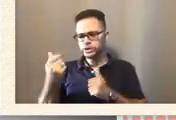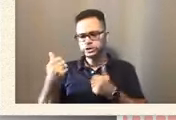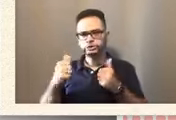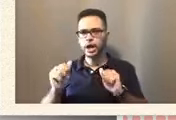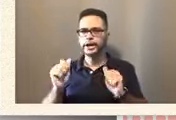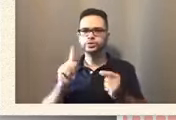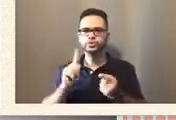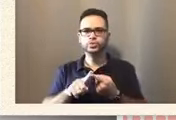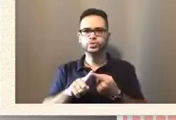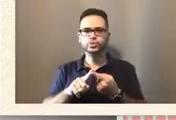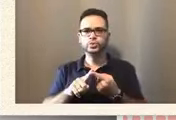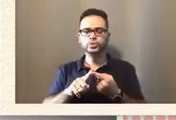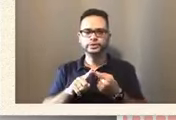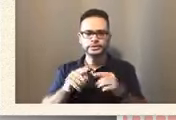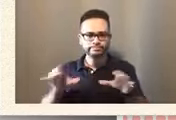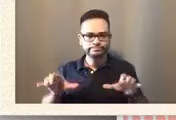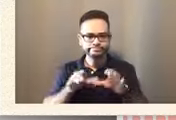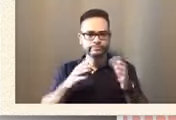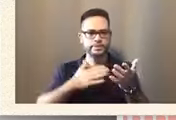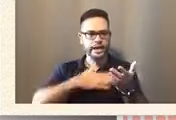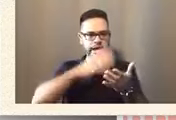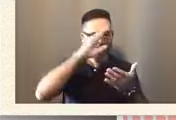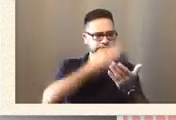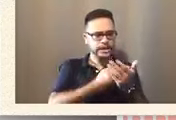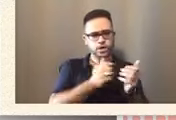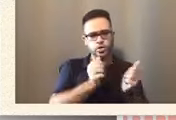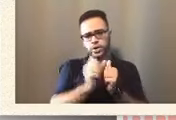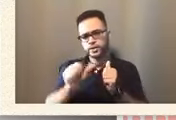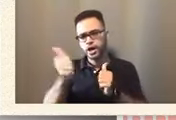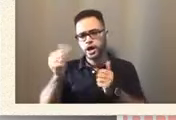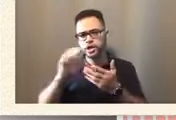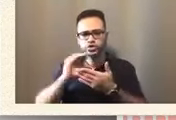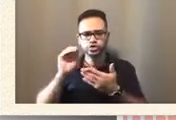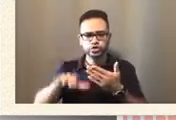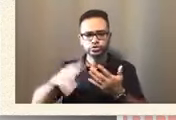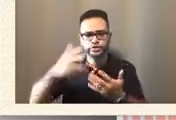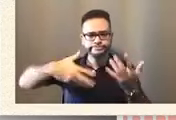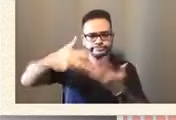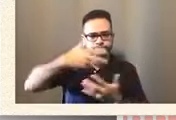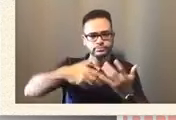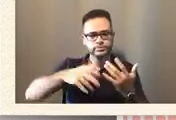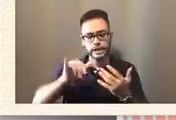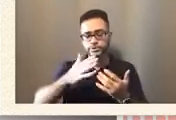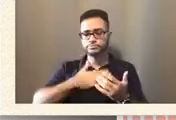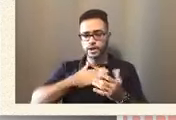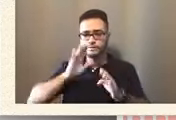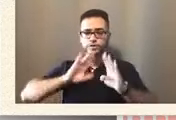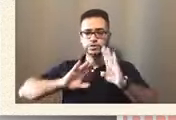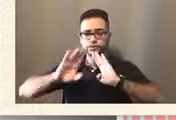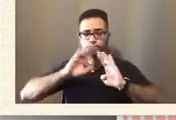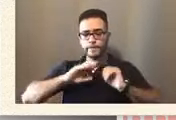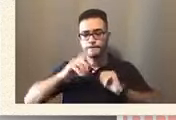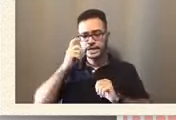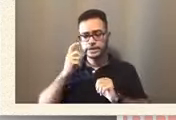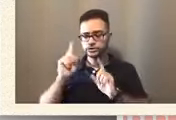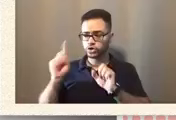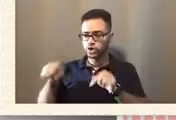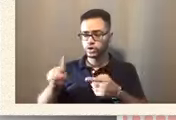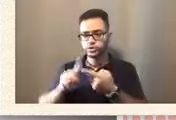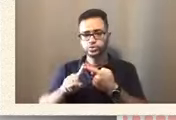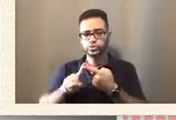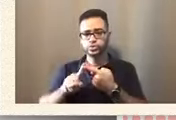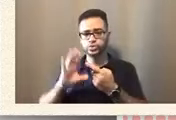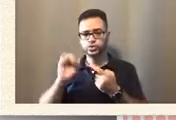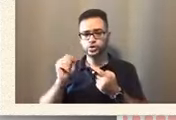my son with other students. That was where I was frustrated because even going to the card center, which has